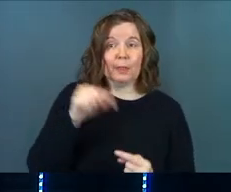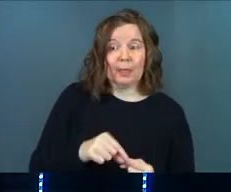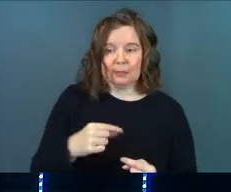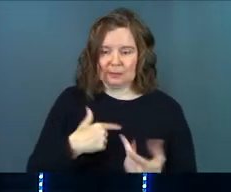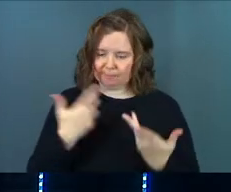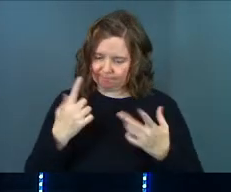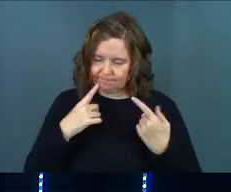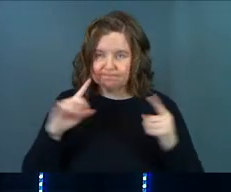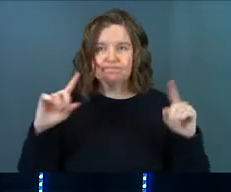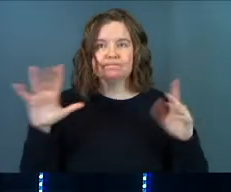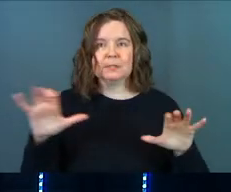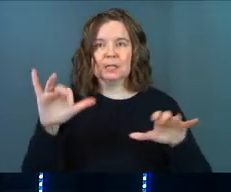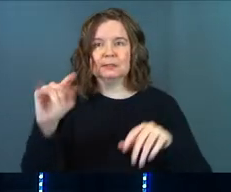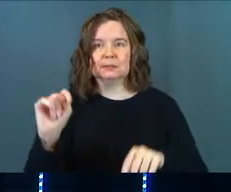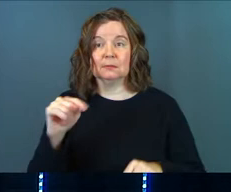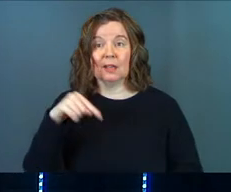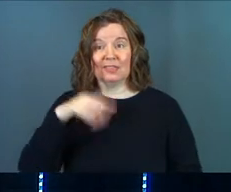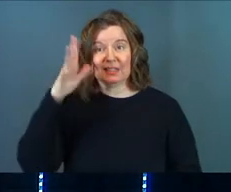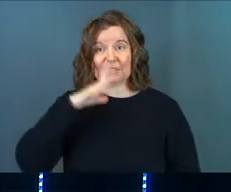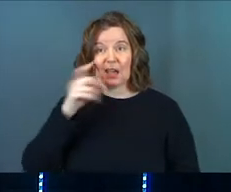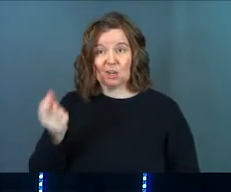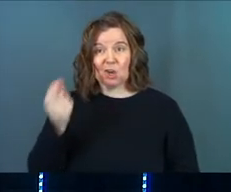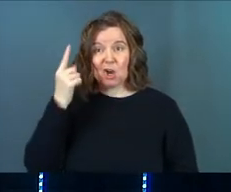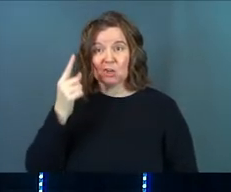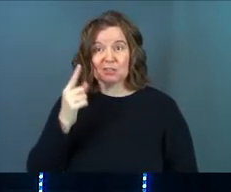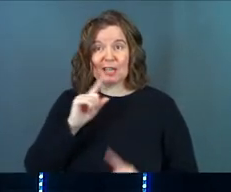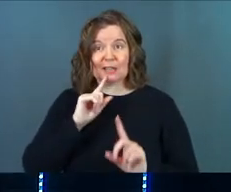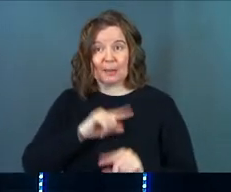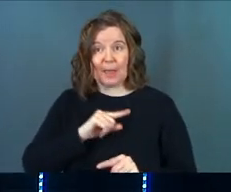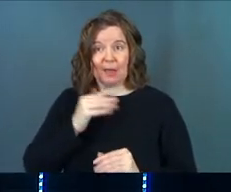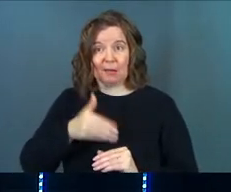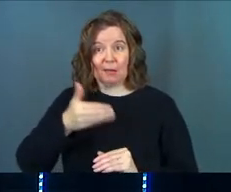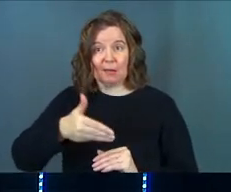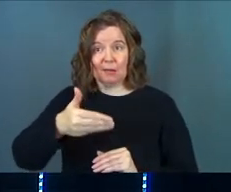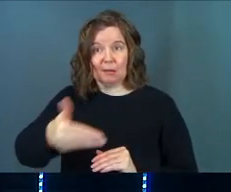this, and he does it. This guy understands chain of command.